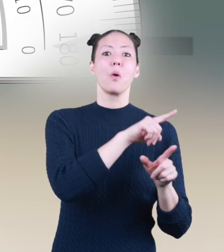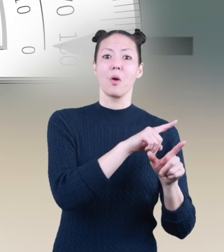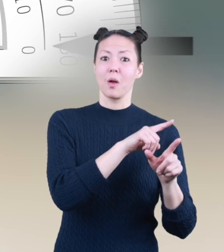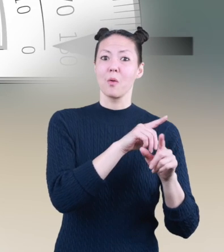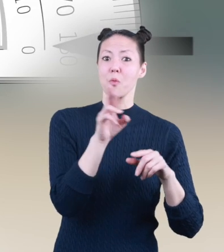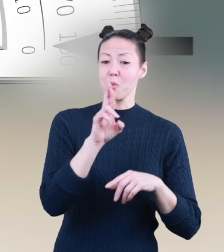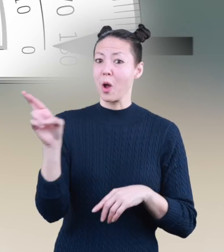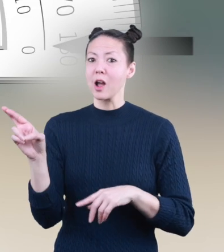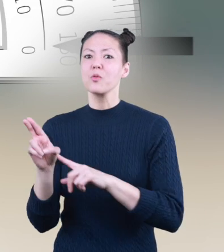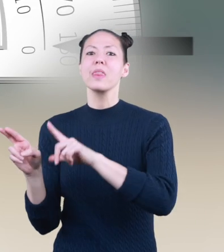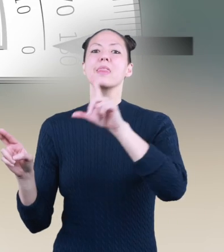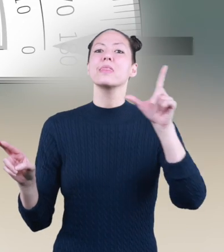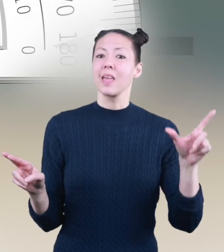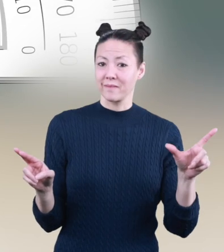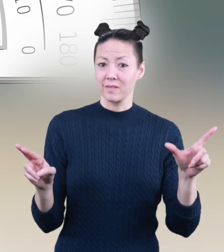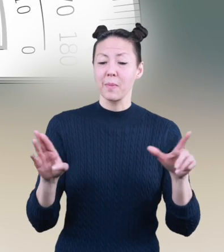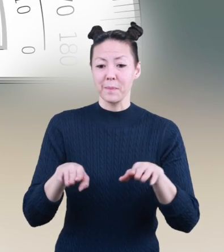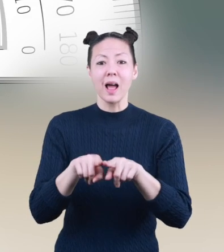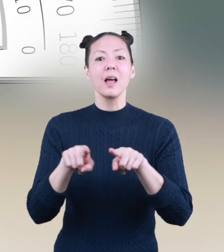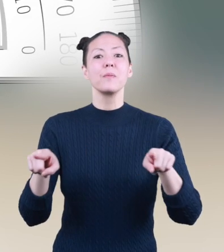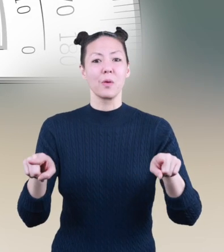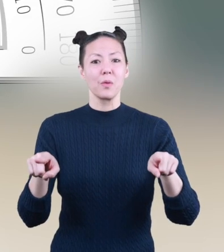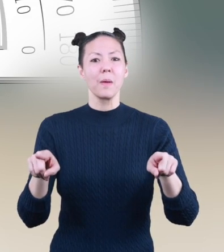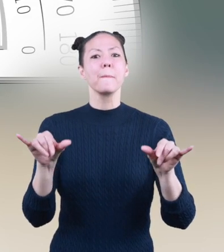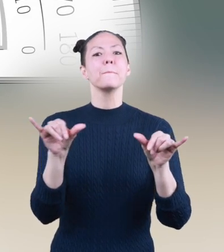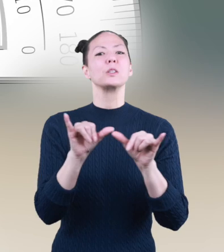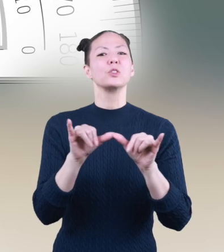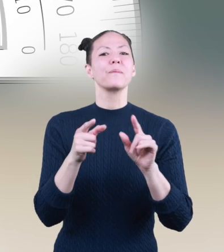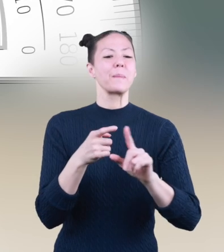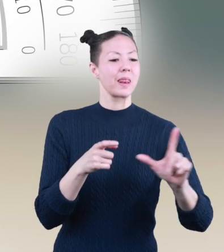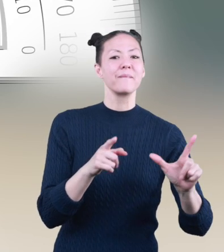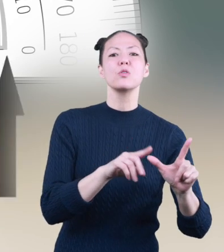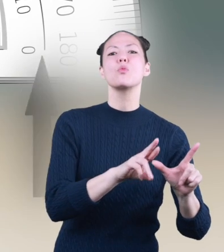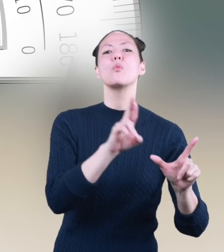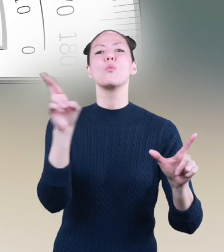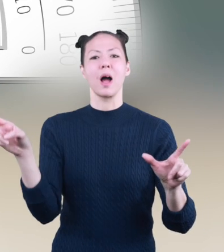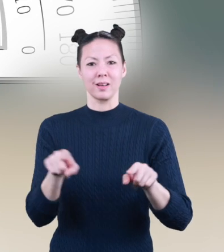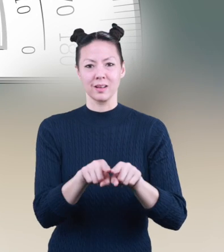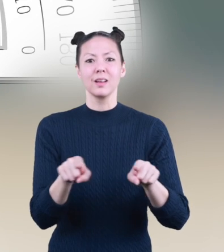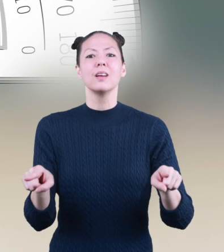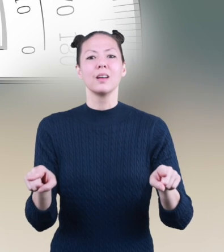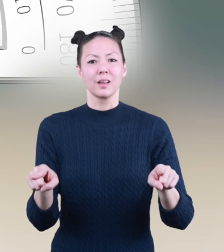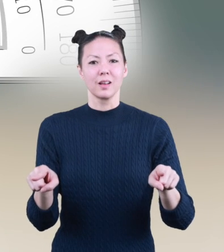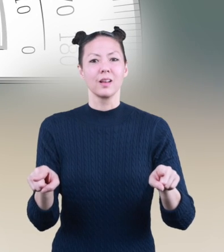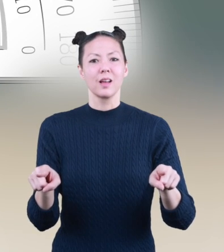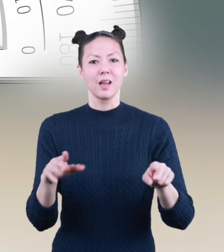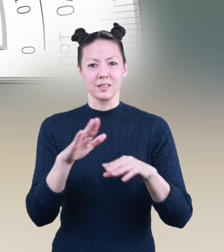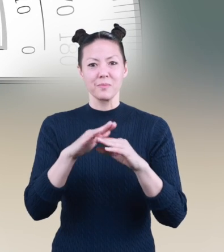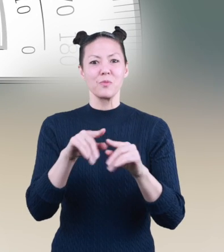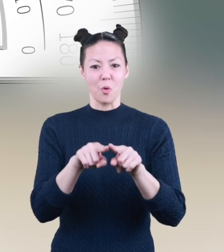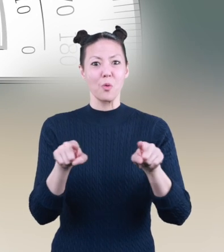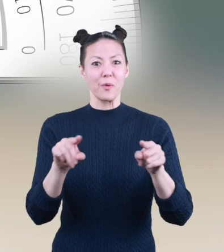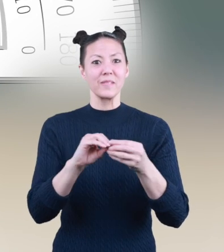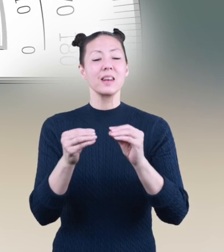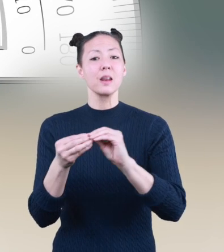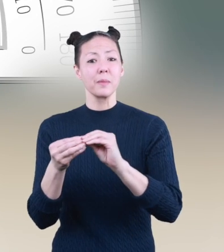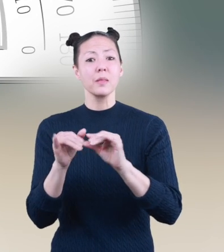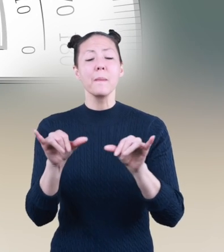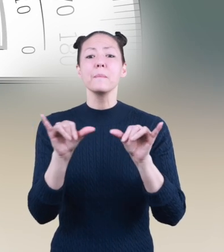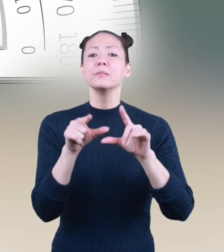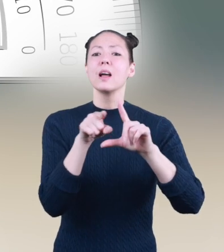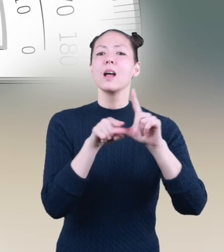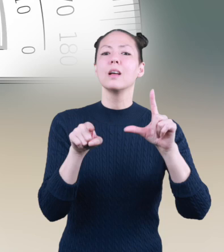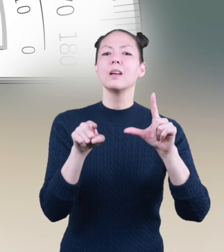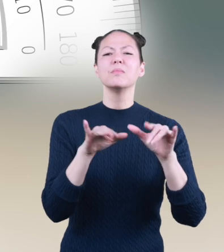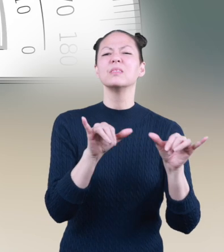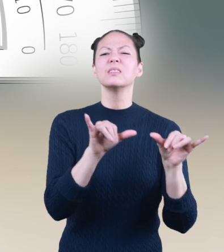use the bottom row of numbers. If it's measured from left to right, use the top row of numbers. Measuring angles is